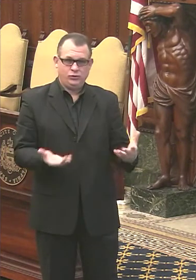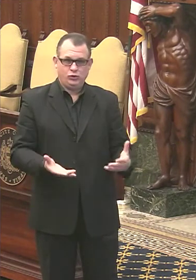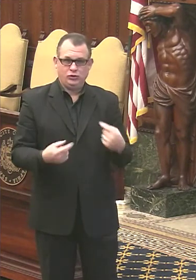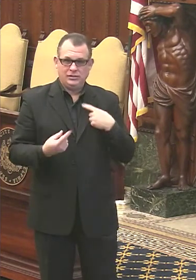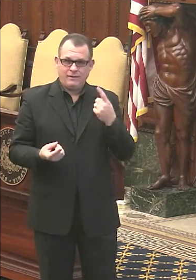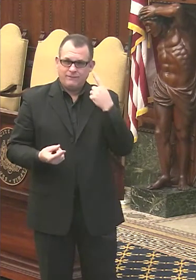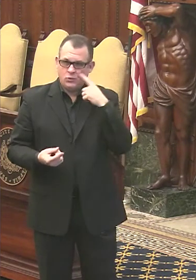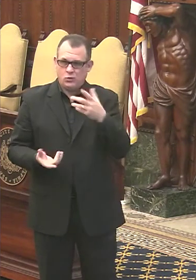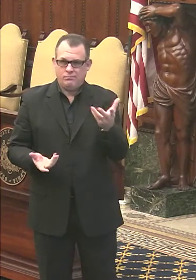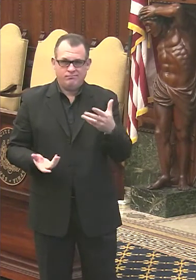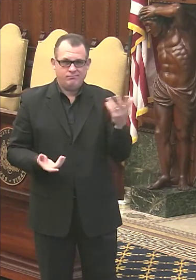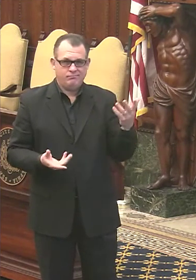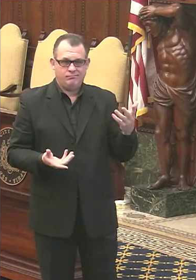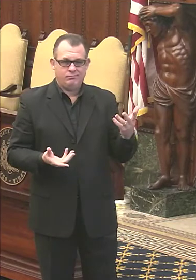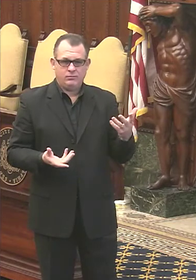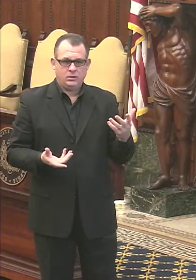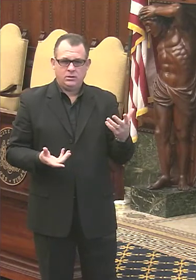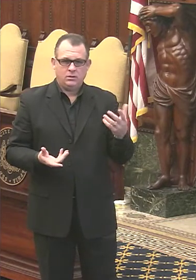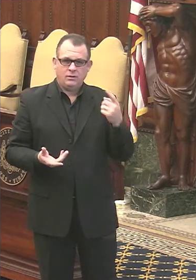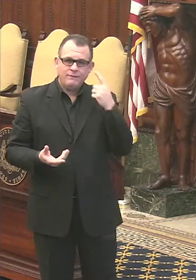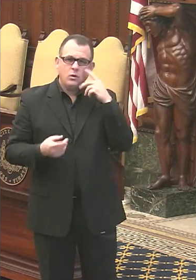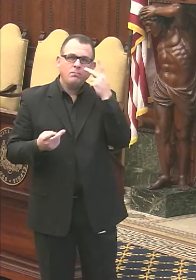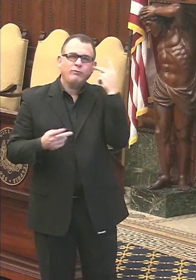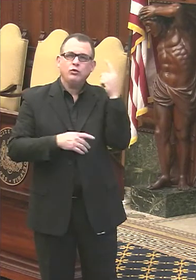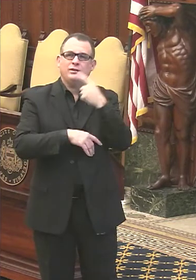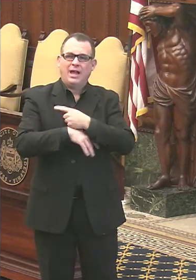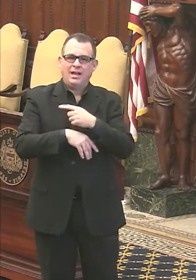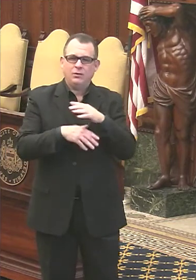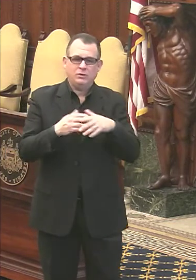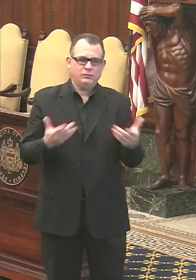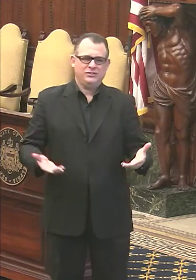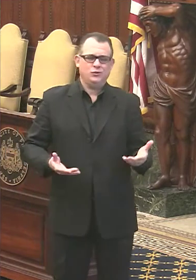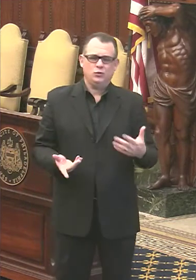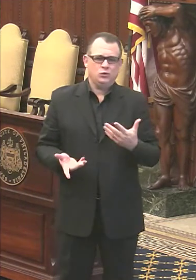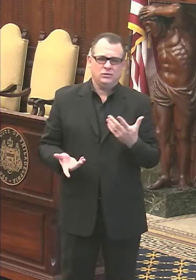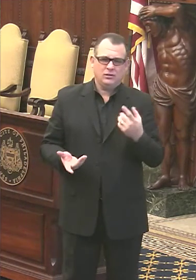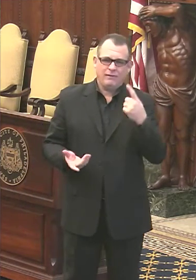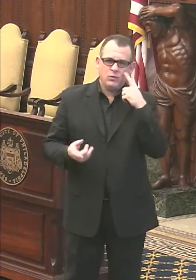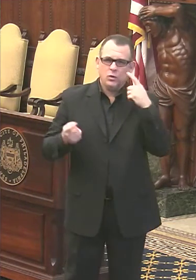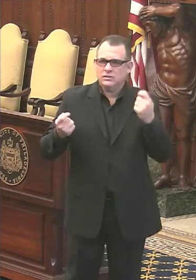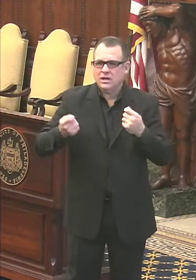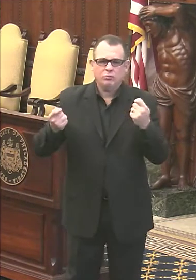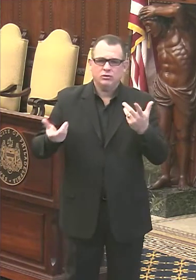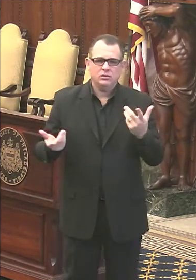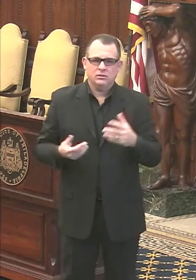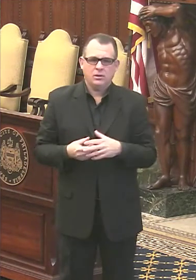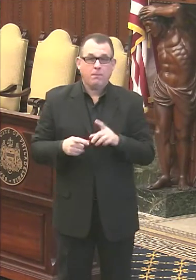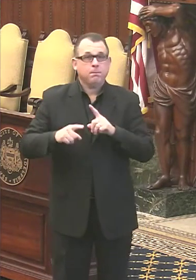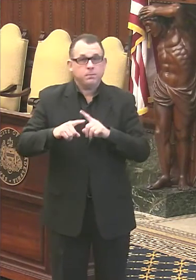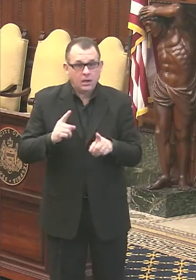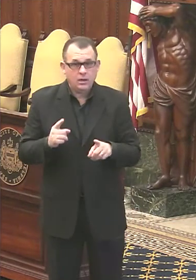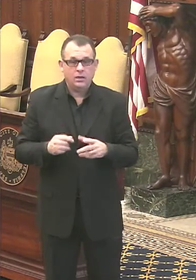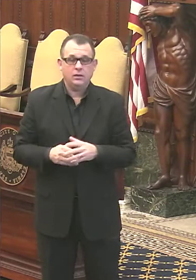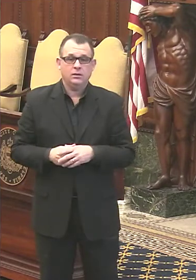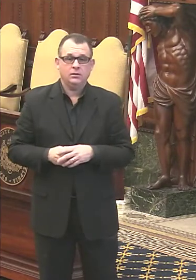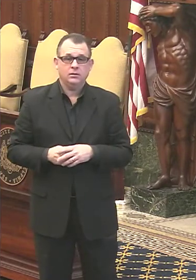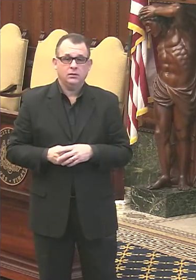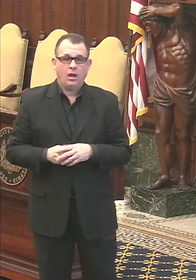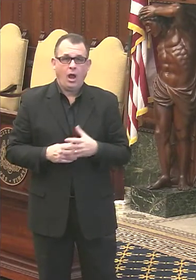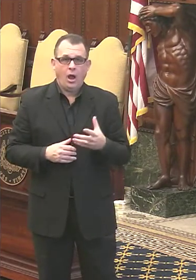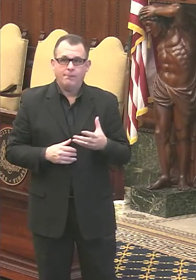uh, sorry, uh, for Memorial day when he was in, uh, in for the ceremony. Um, but, um, um,